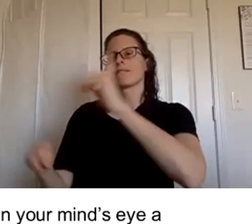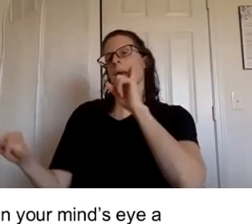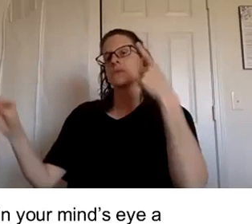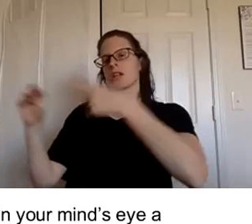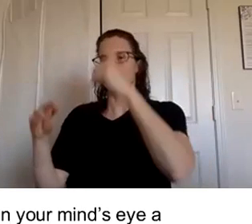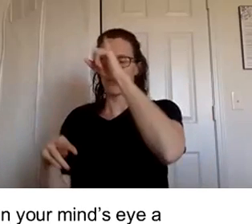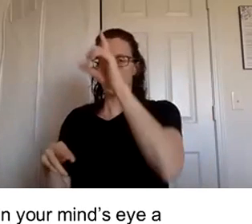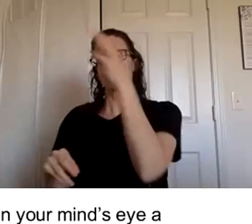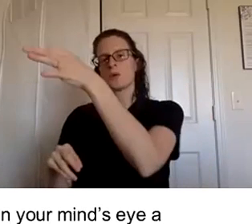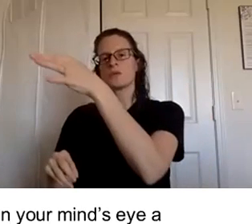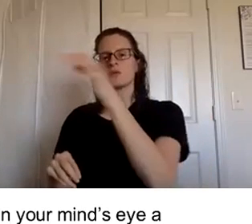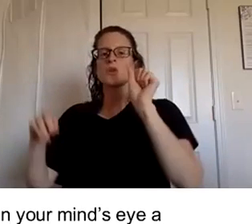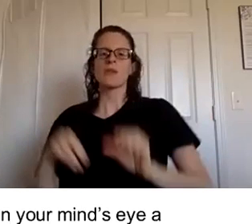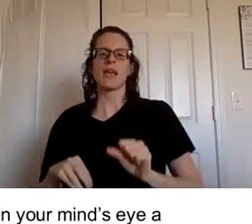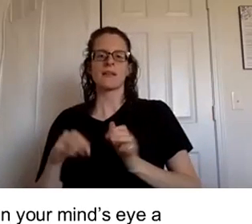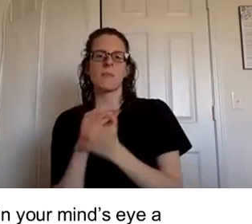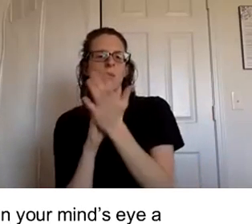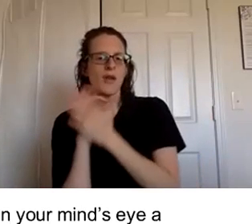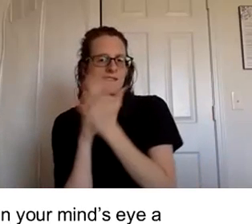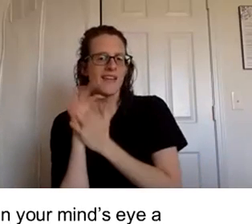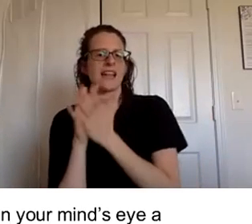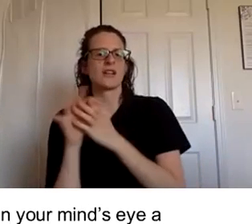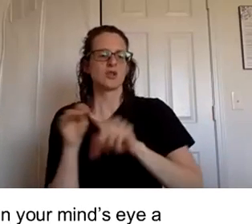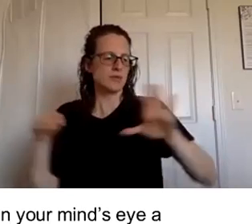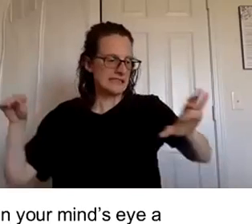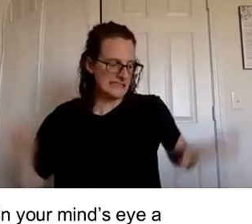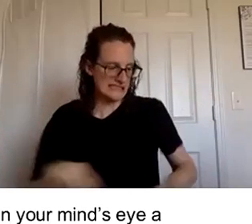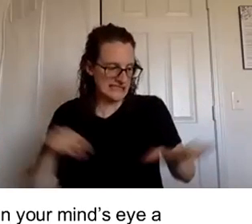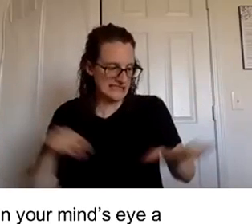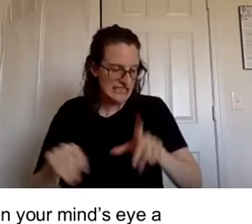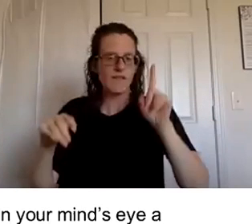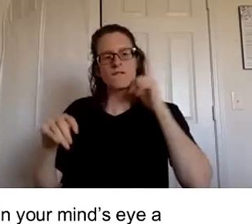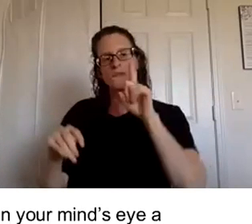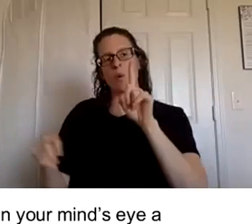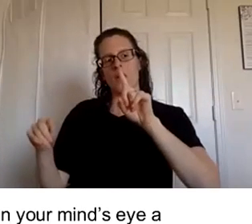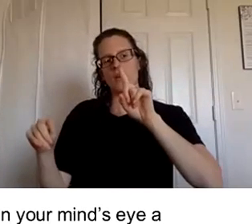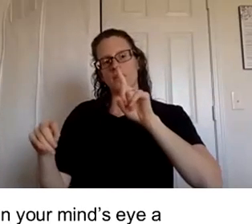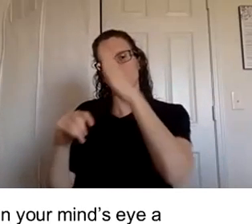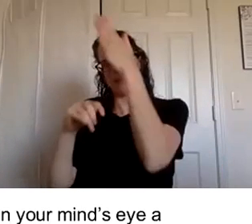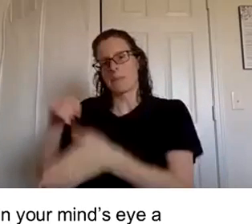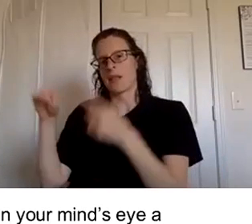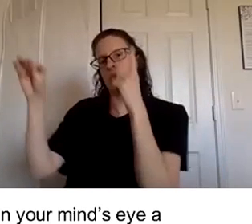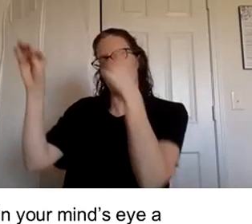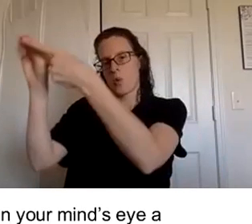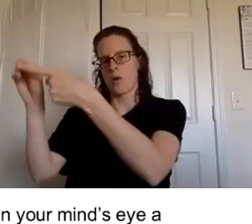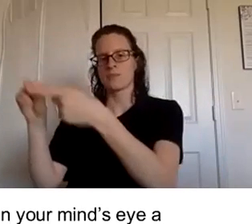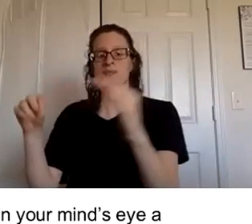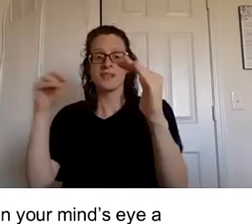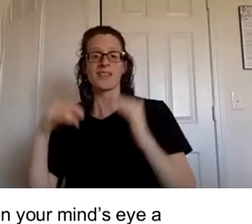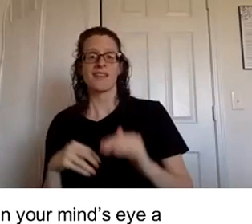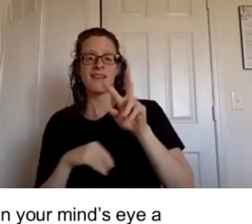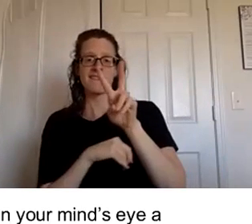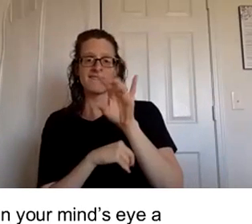so you are motivated to action in the present vision casting is